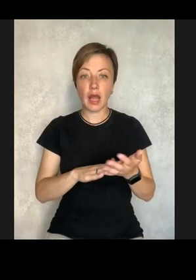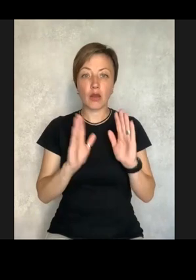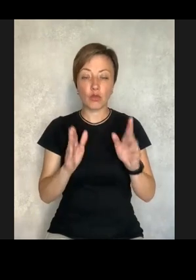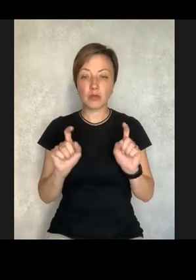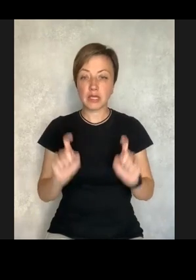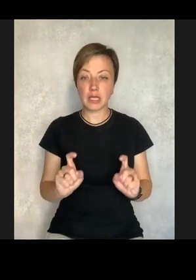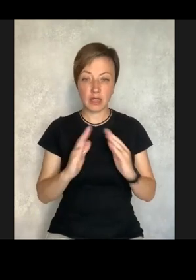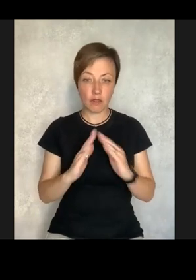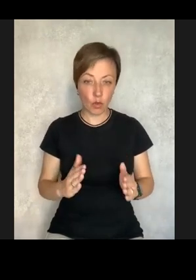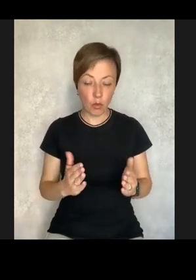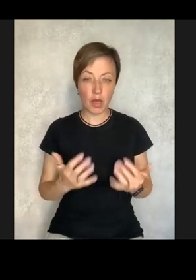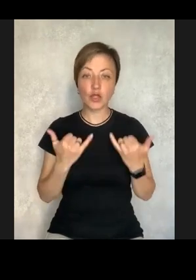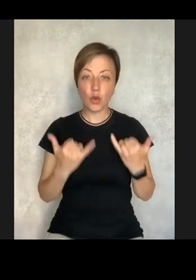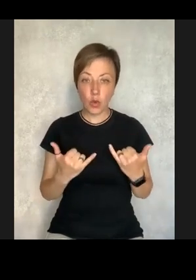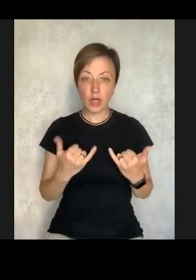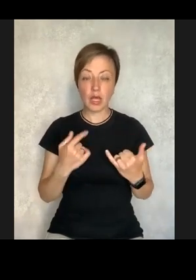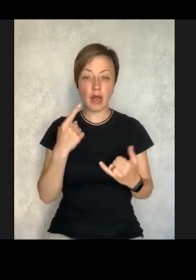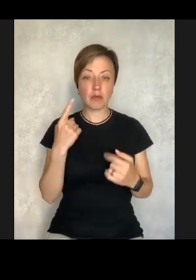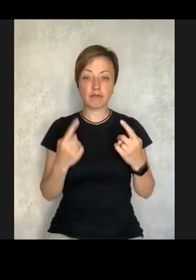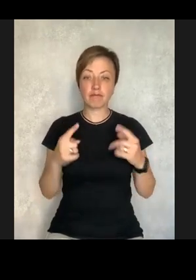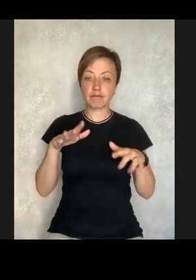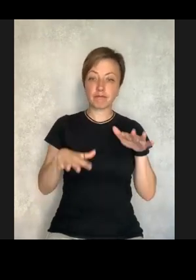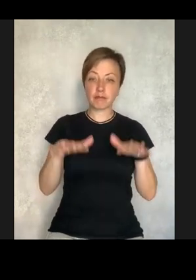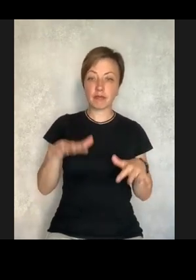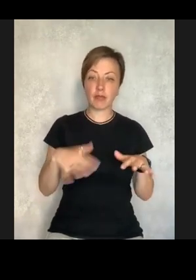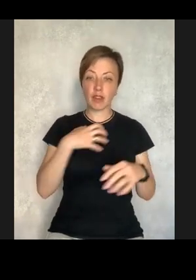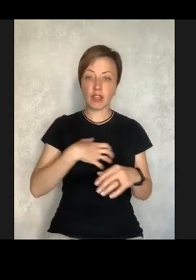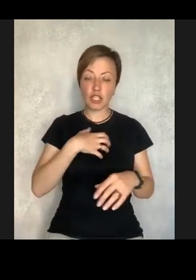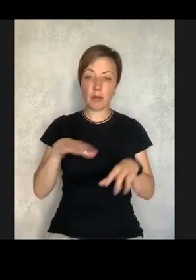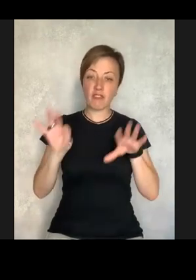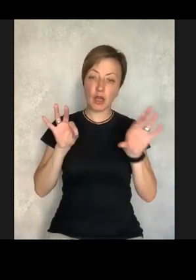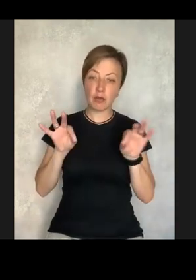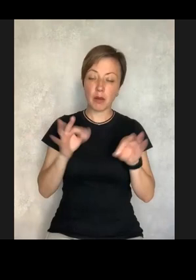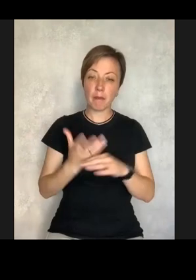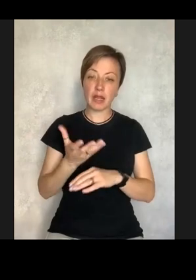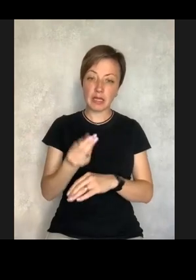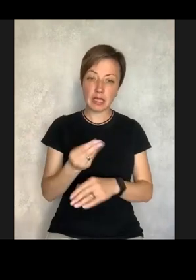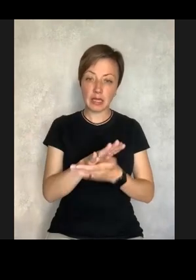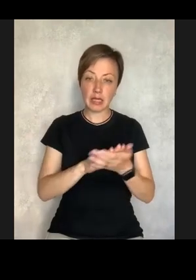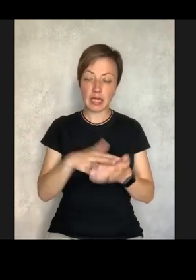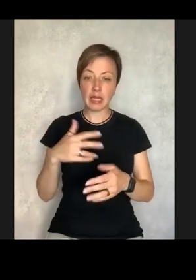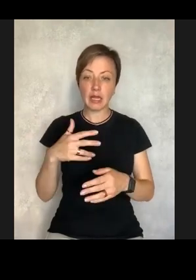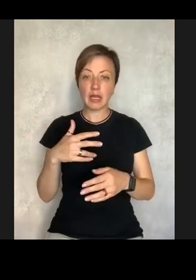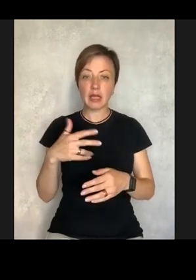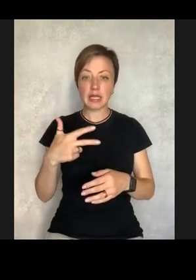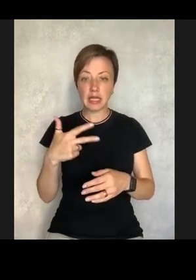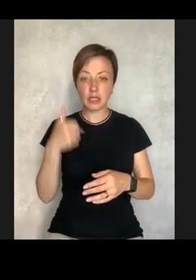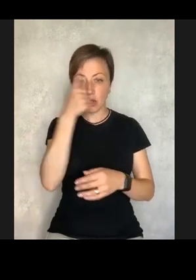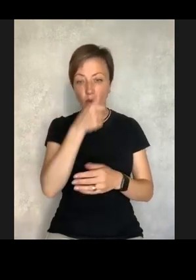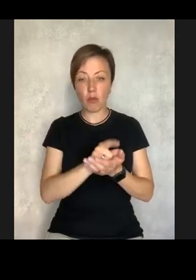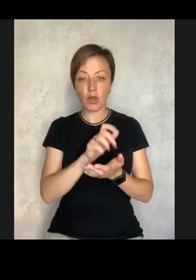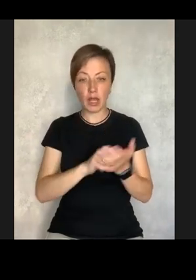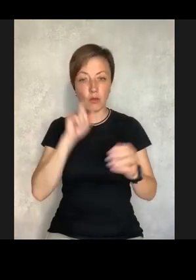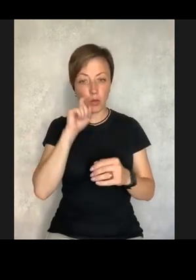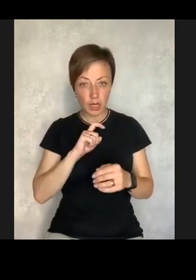year of living in his private school, and then we will have to stay at home. That is why I face an extremely difficult